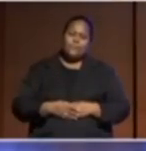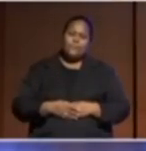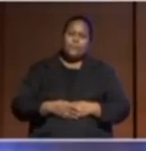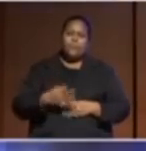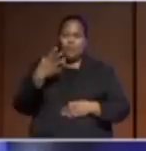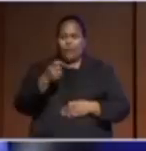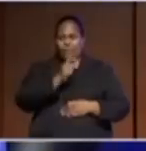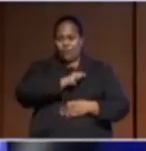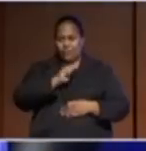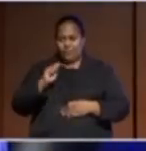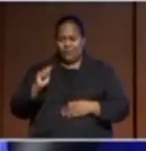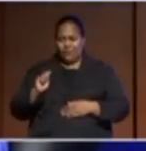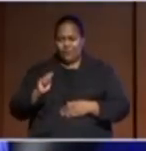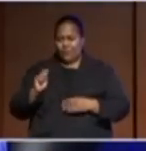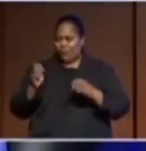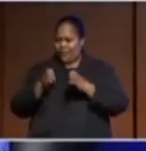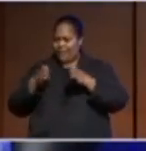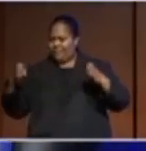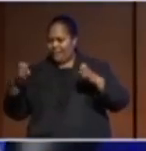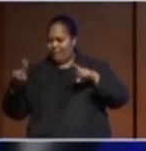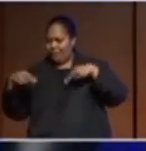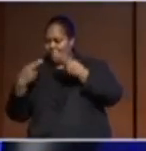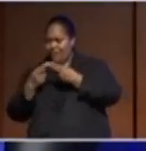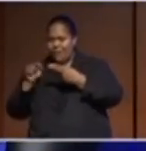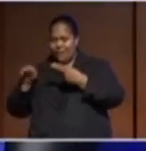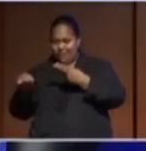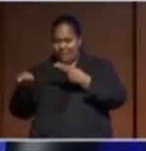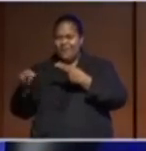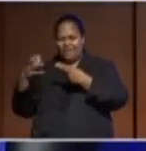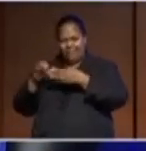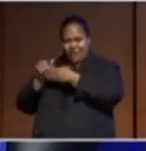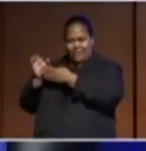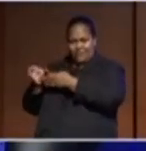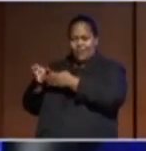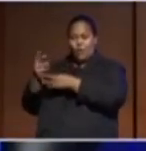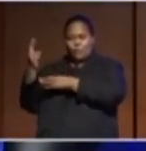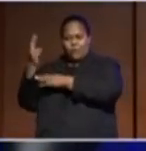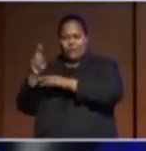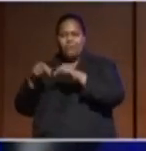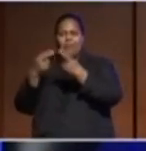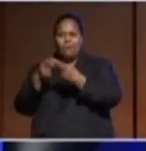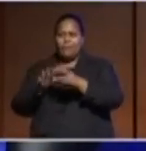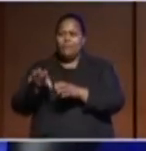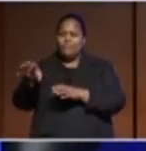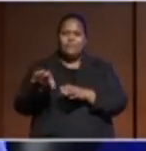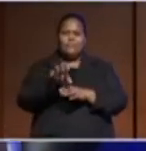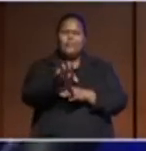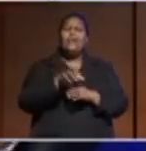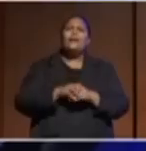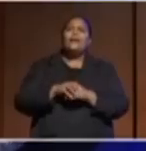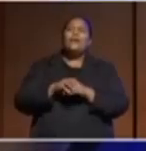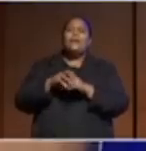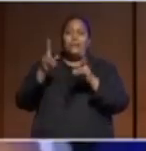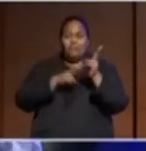of the extended family, representing the family at village, district, and